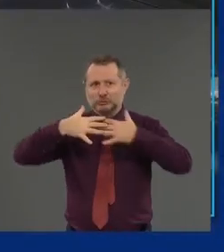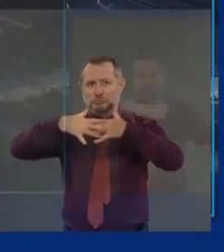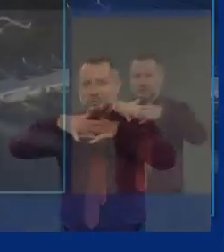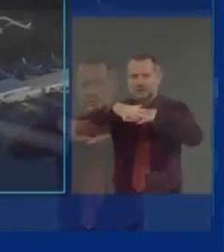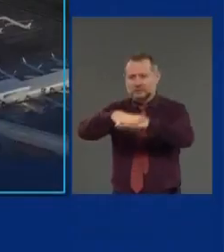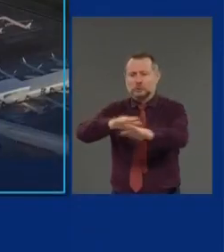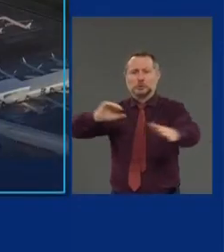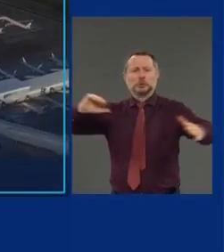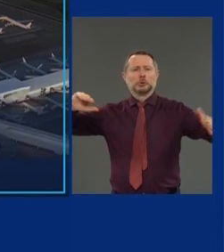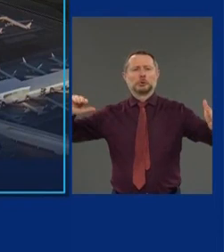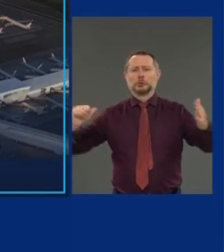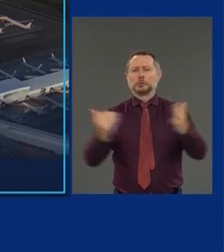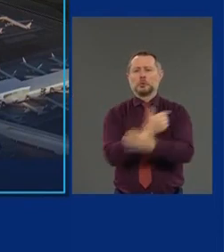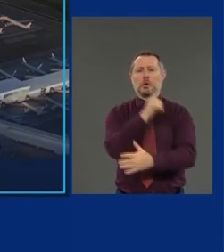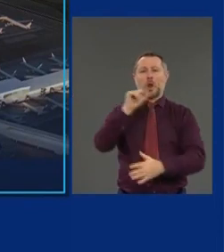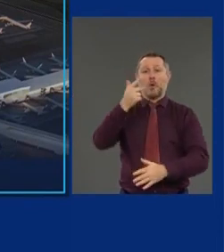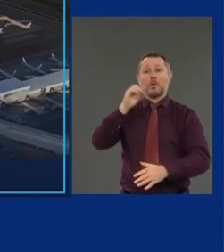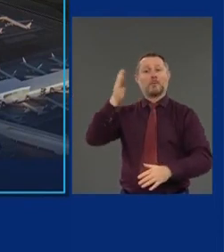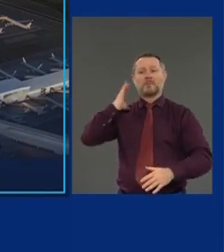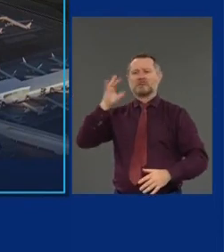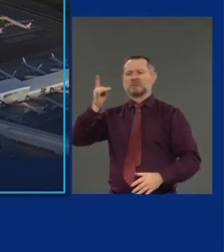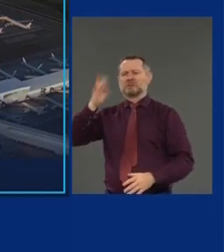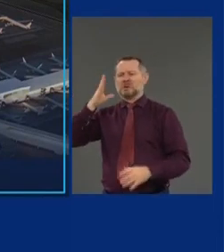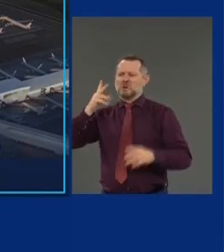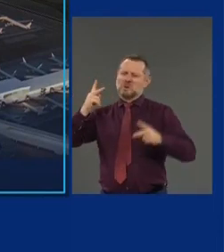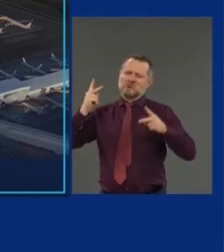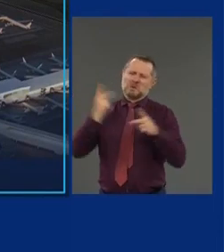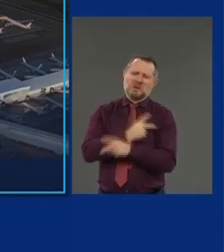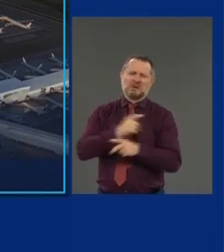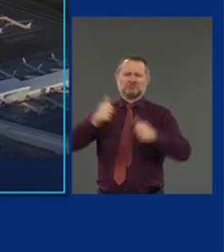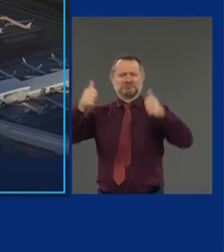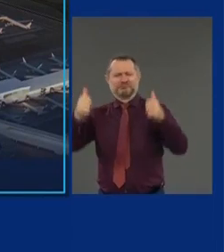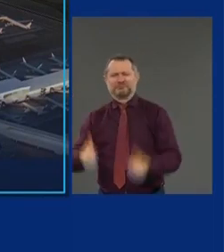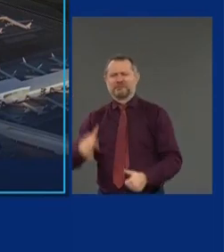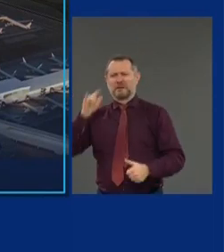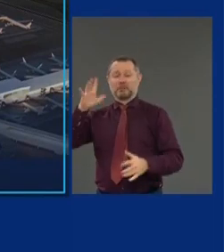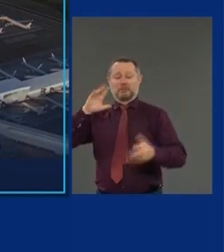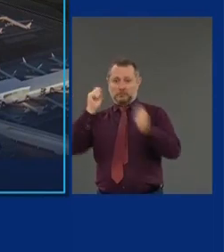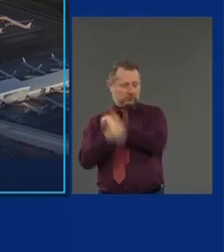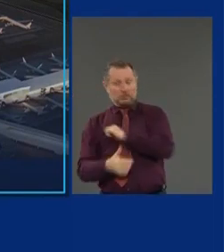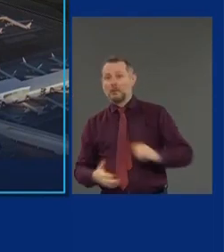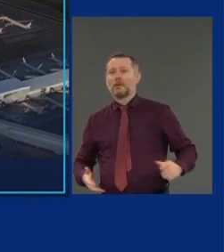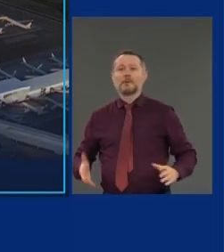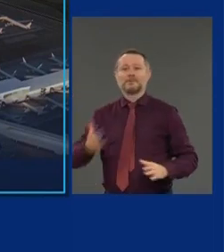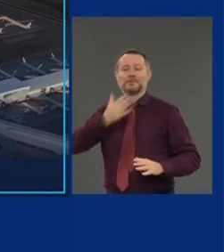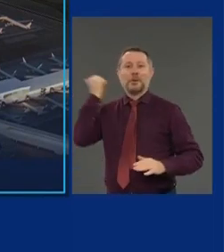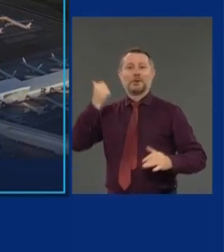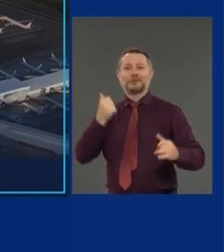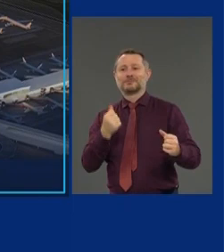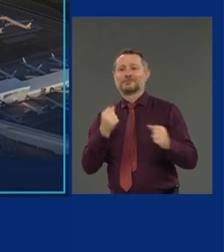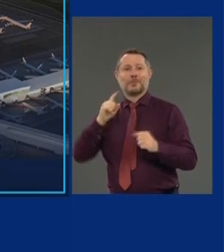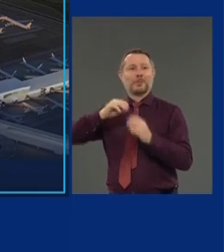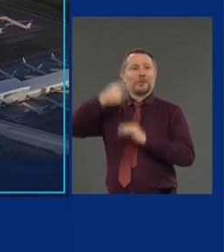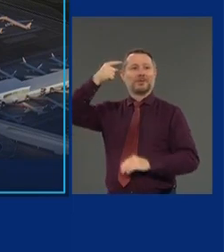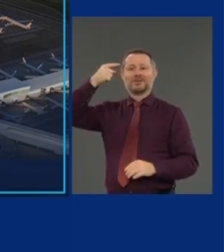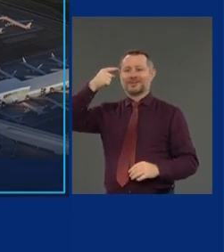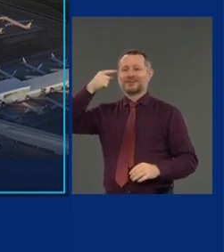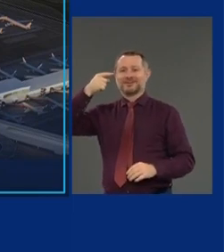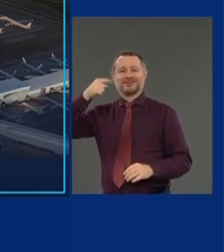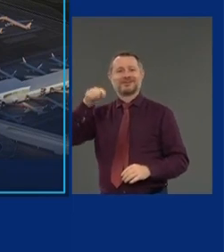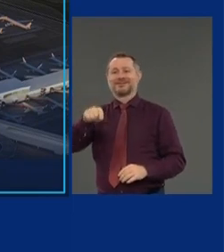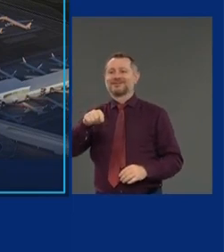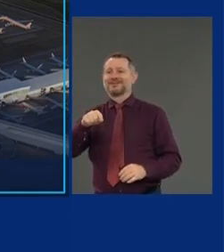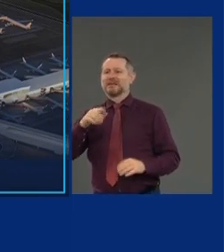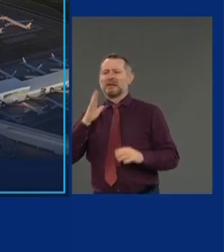From worst airport in the country to the best. From appallingly substandard to 21st century